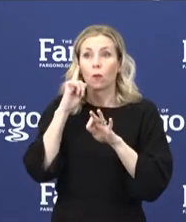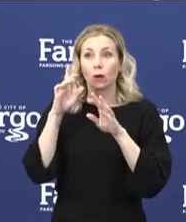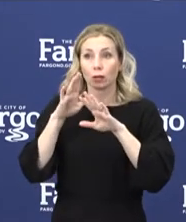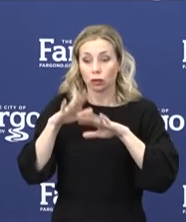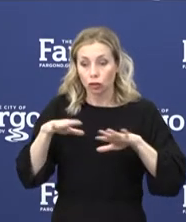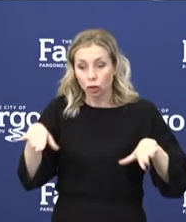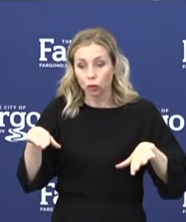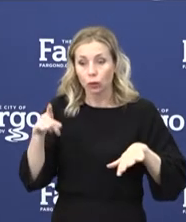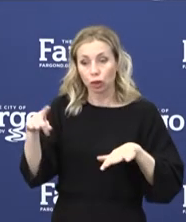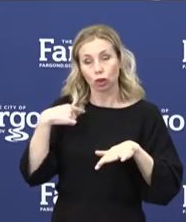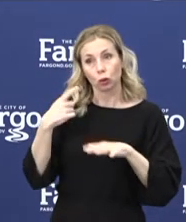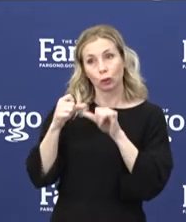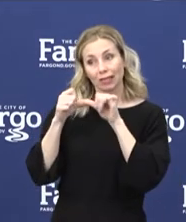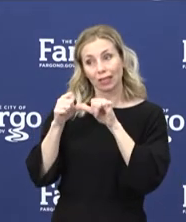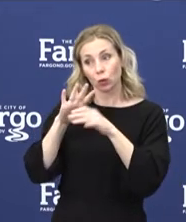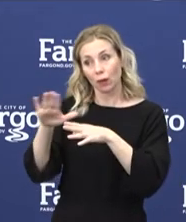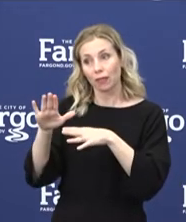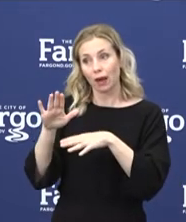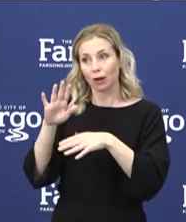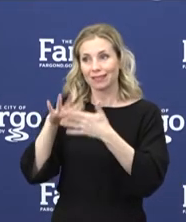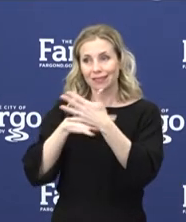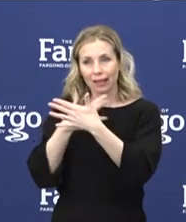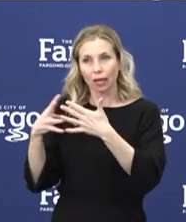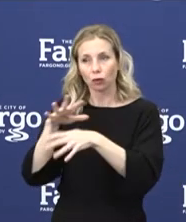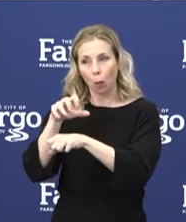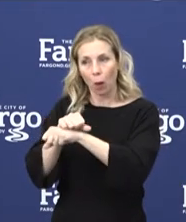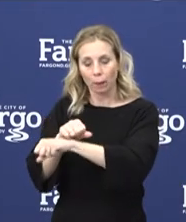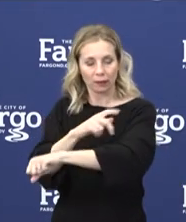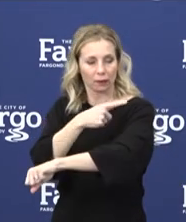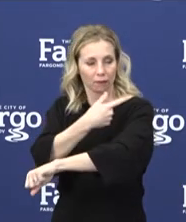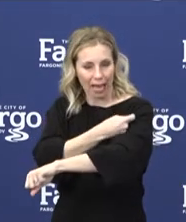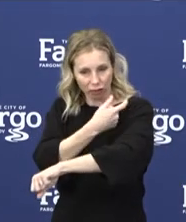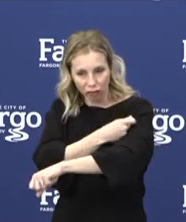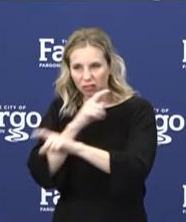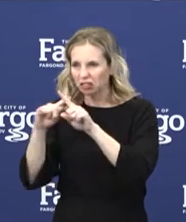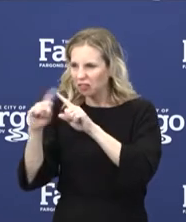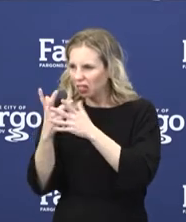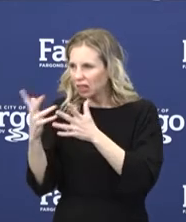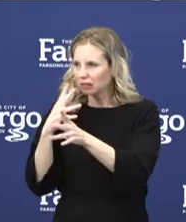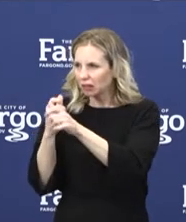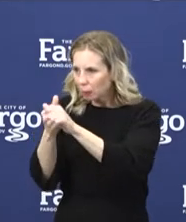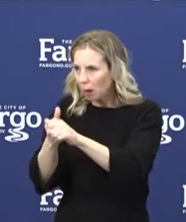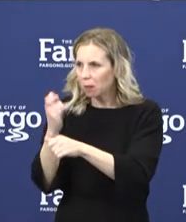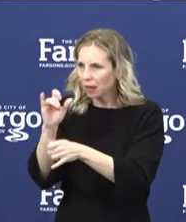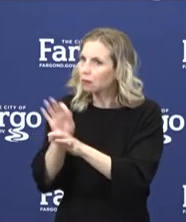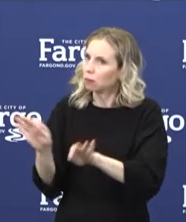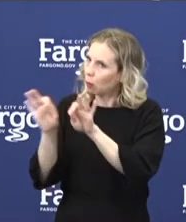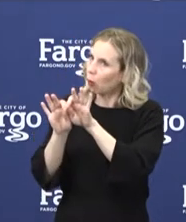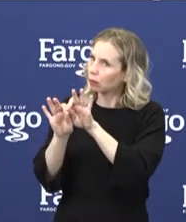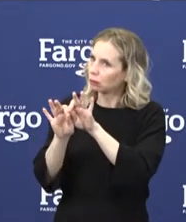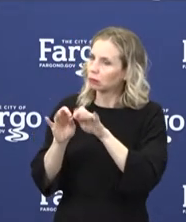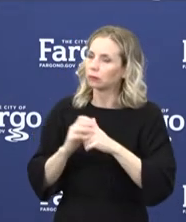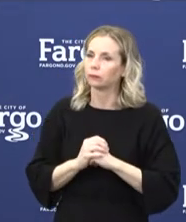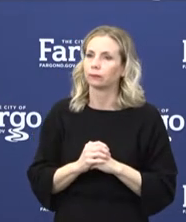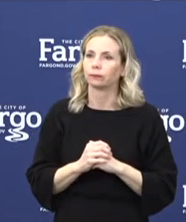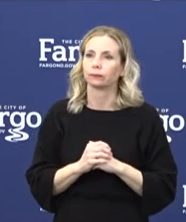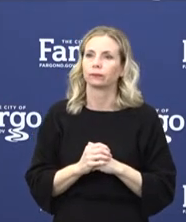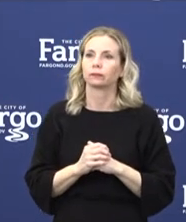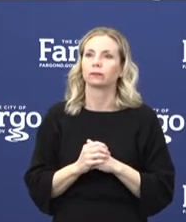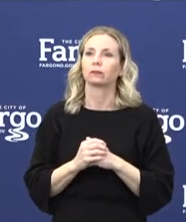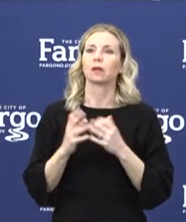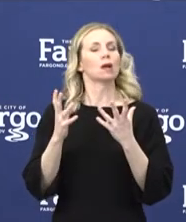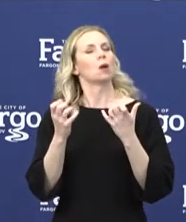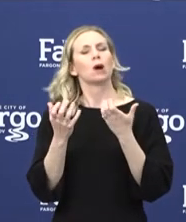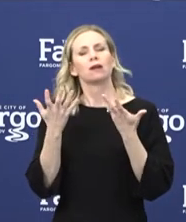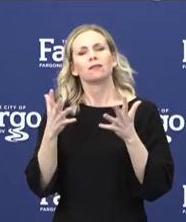scheduled vaccinations, for example. I want to close today by sharing some concerning patterns we're